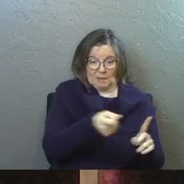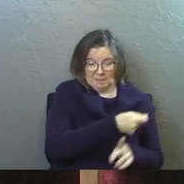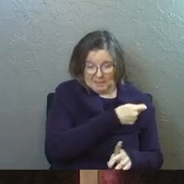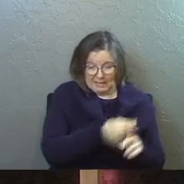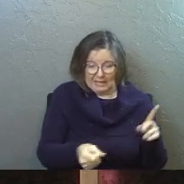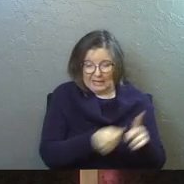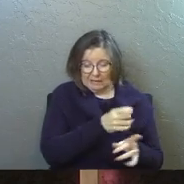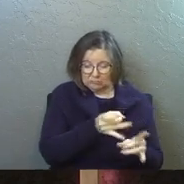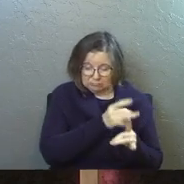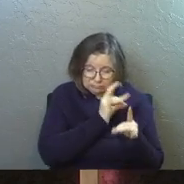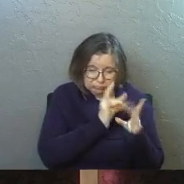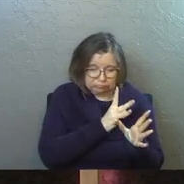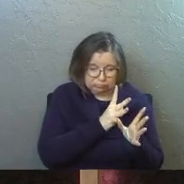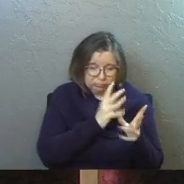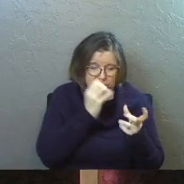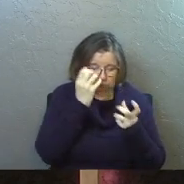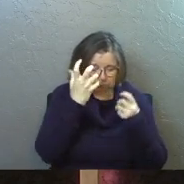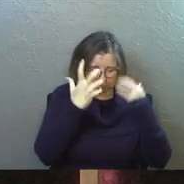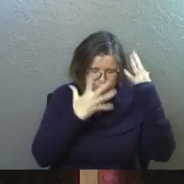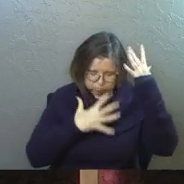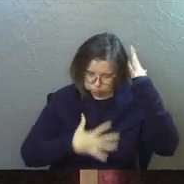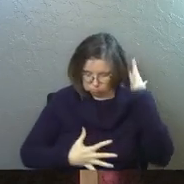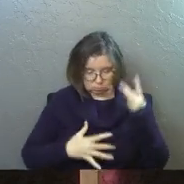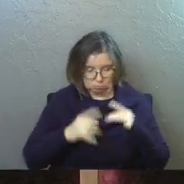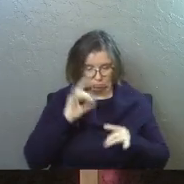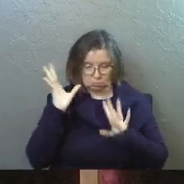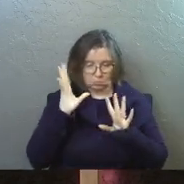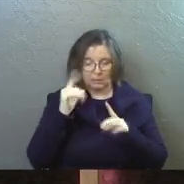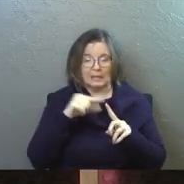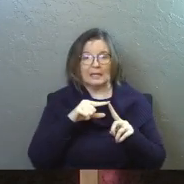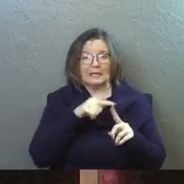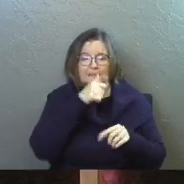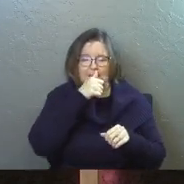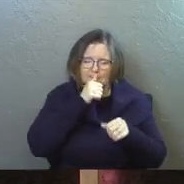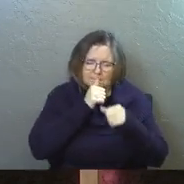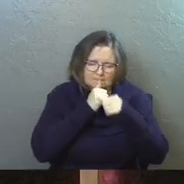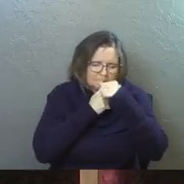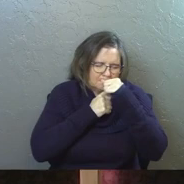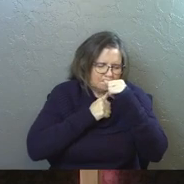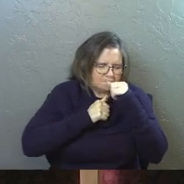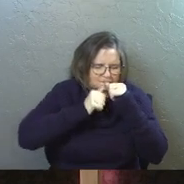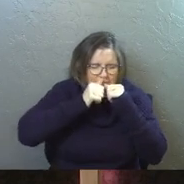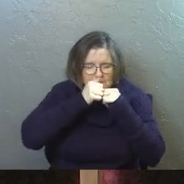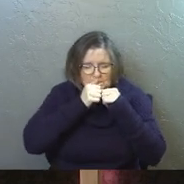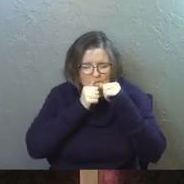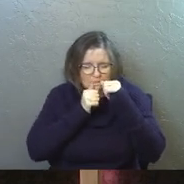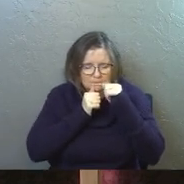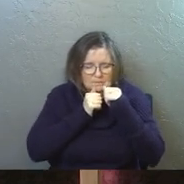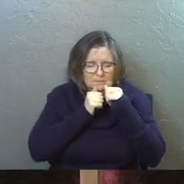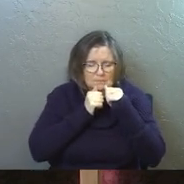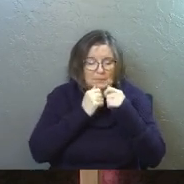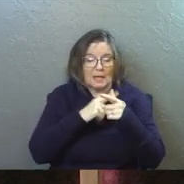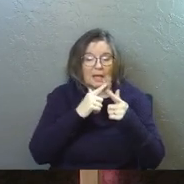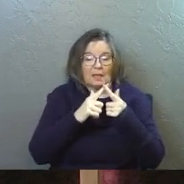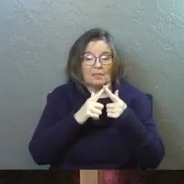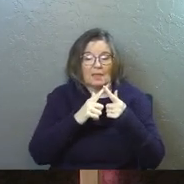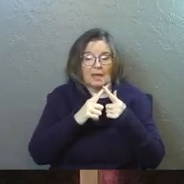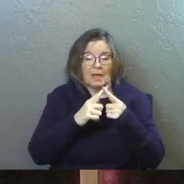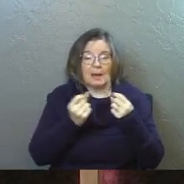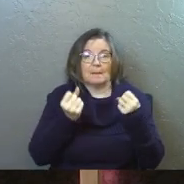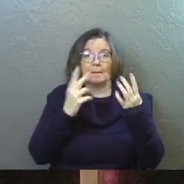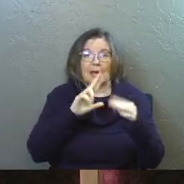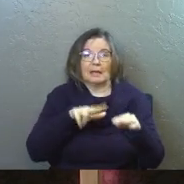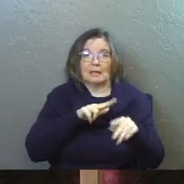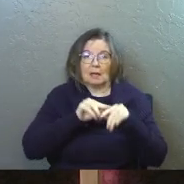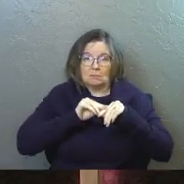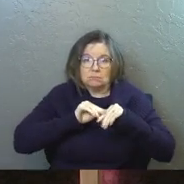he was so brutalized that we couldn't even recognize him anymore, he endured so much violence. So he sprinkled many nations.